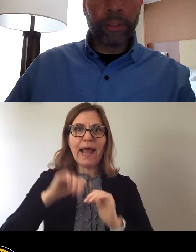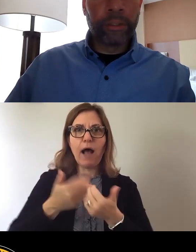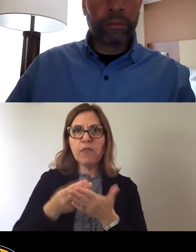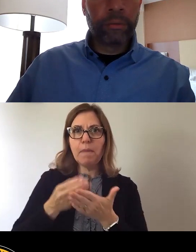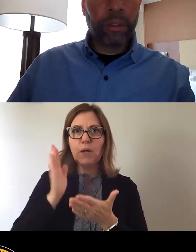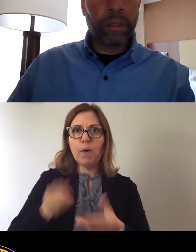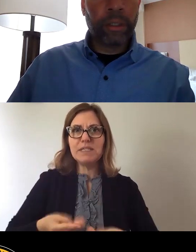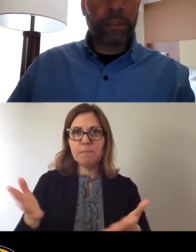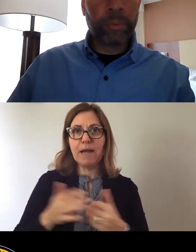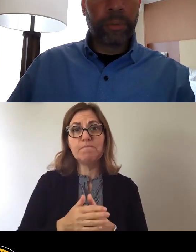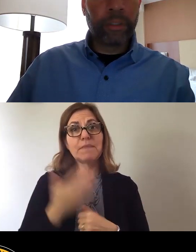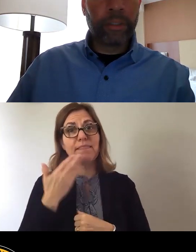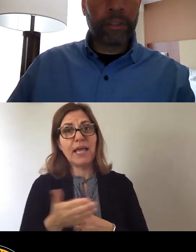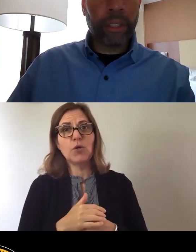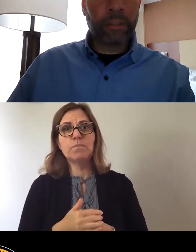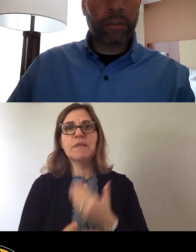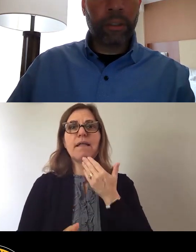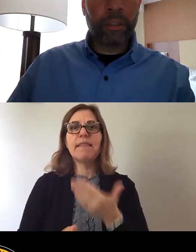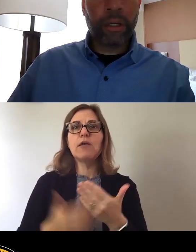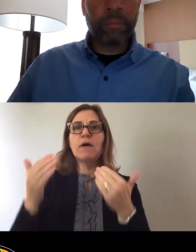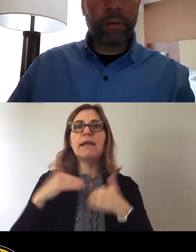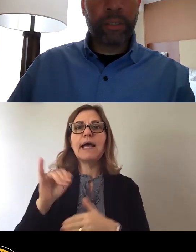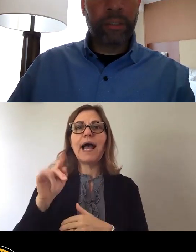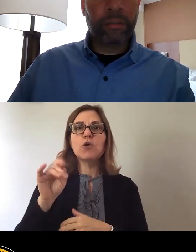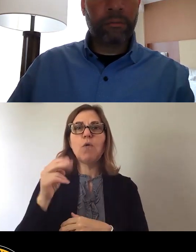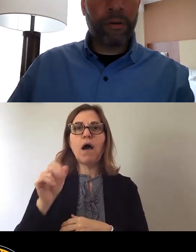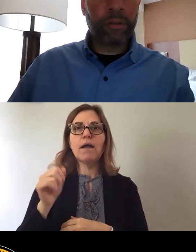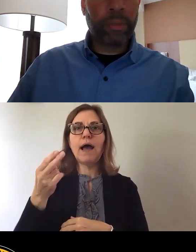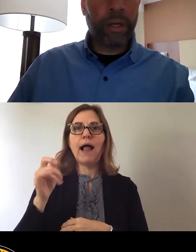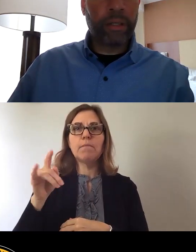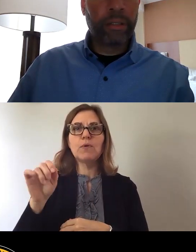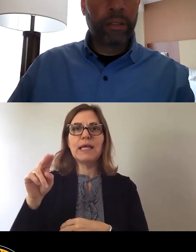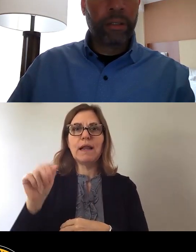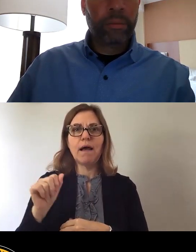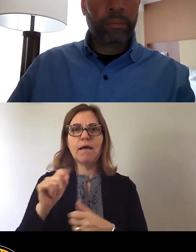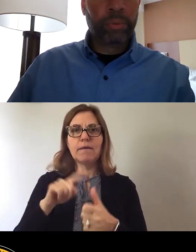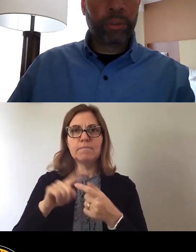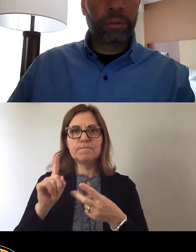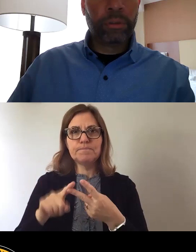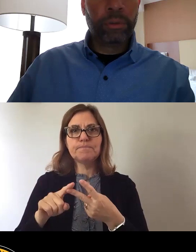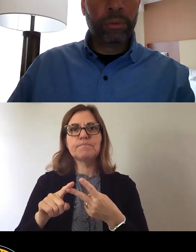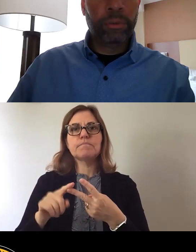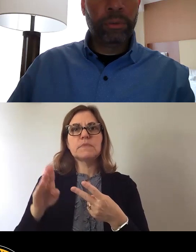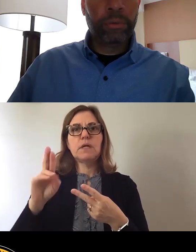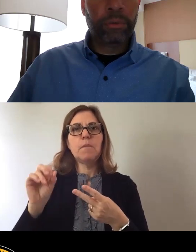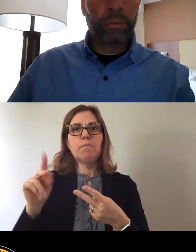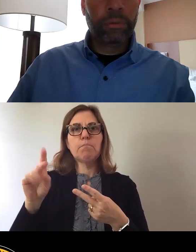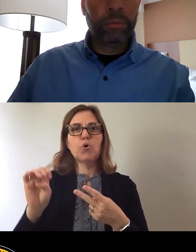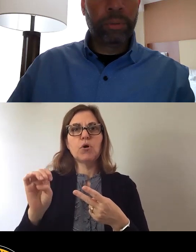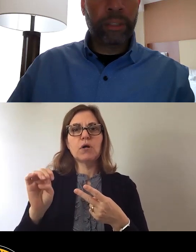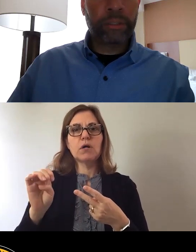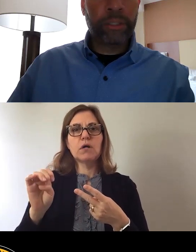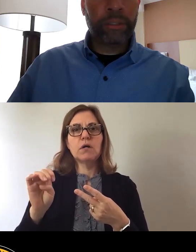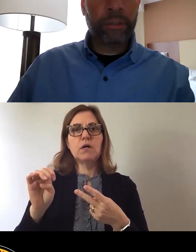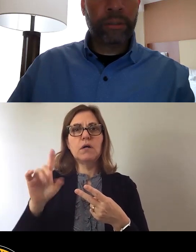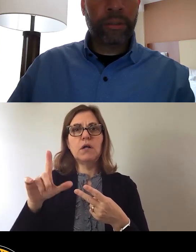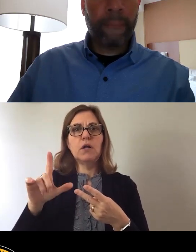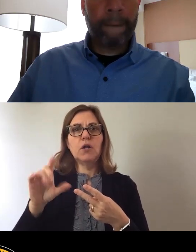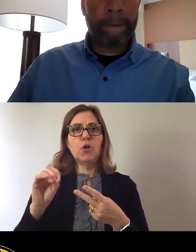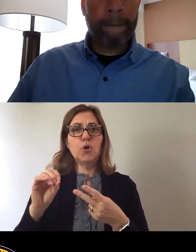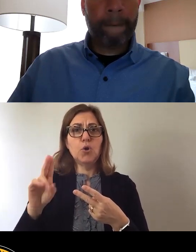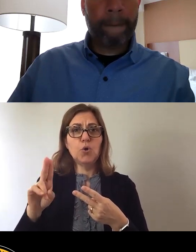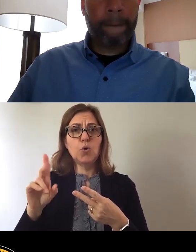Thank you. Our next speaker is Aikuhana Hamalkina followed by Brooke Lou Duplantier.